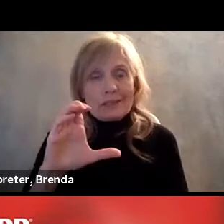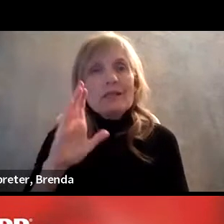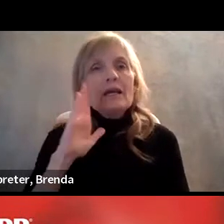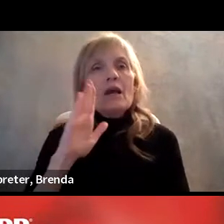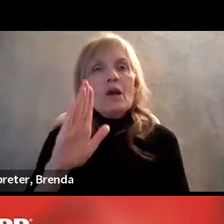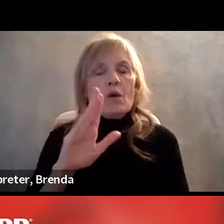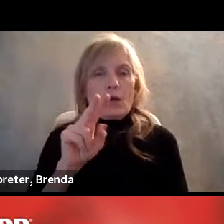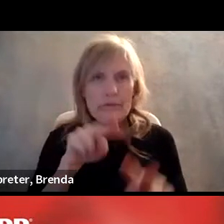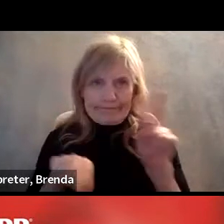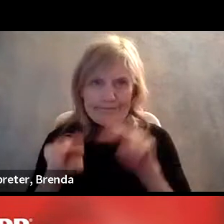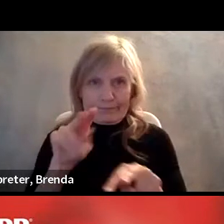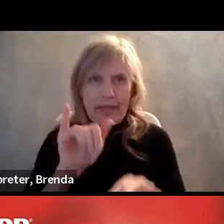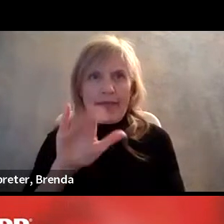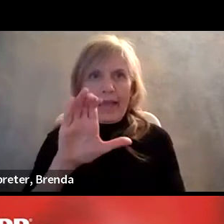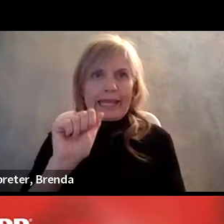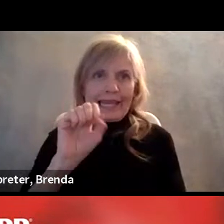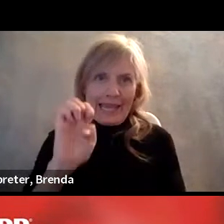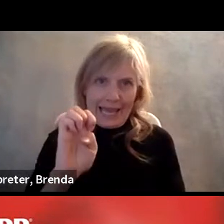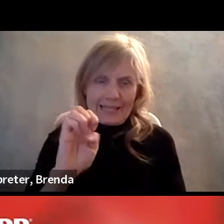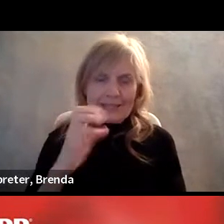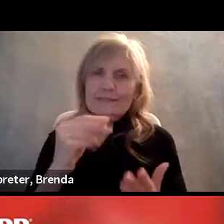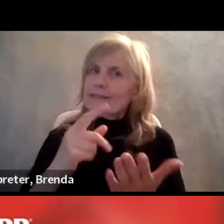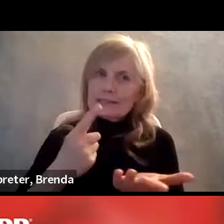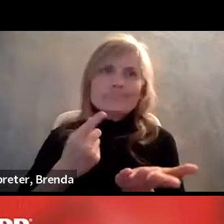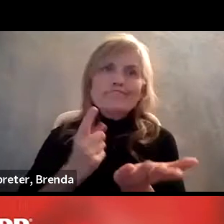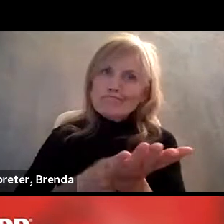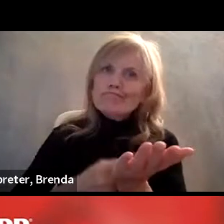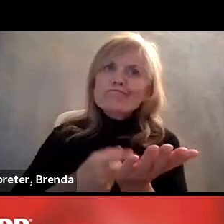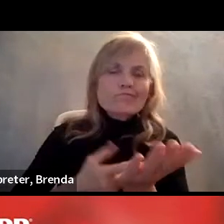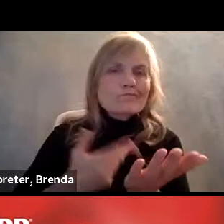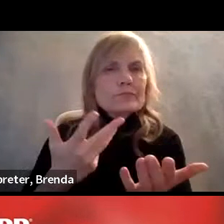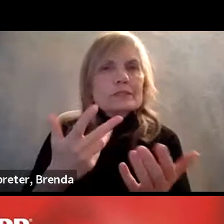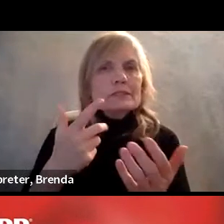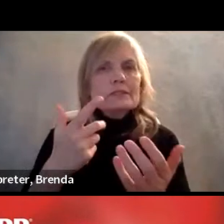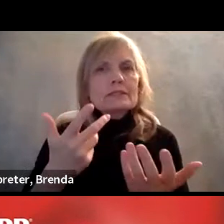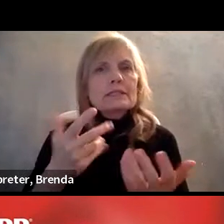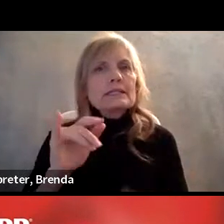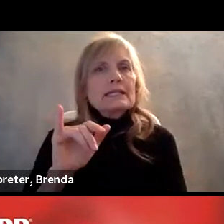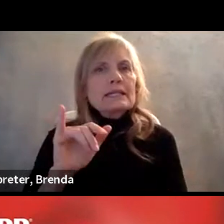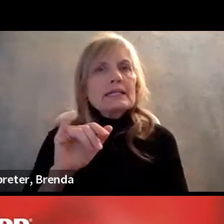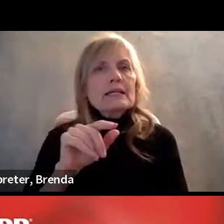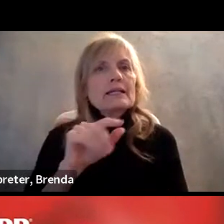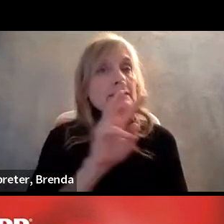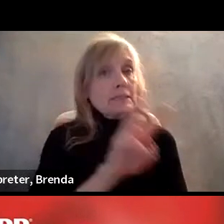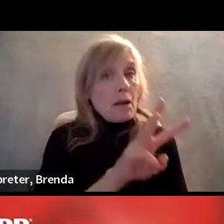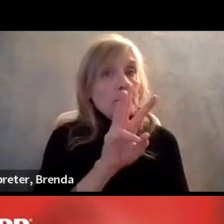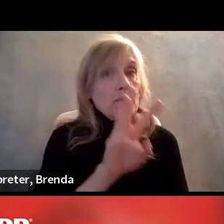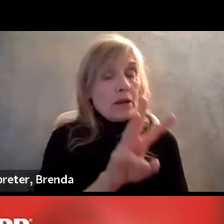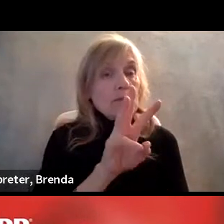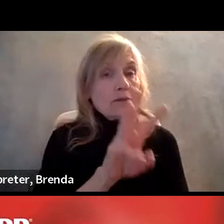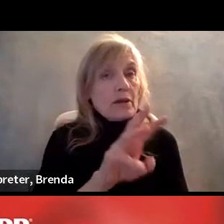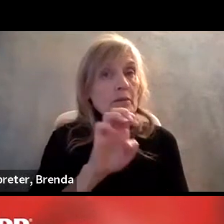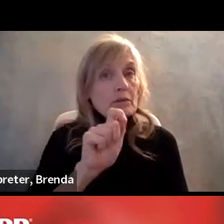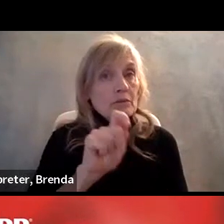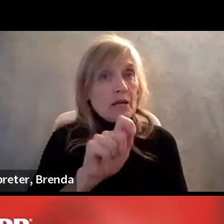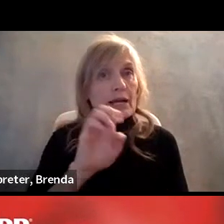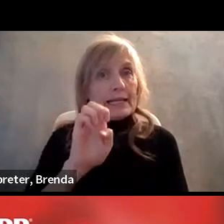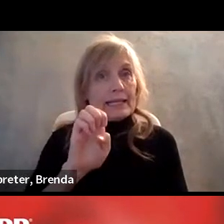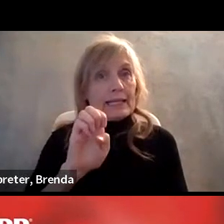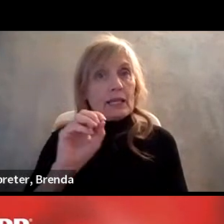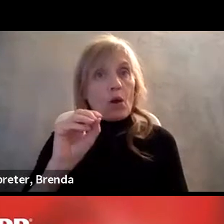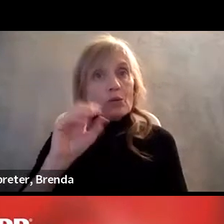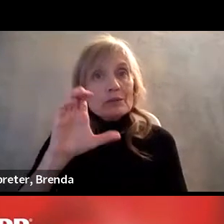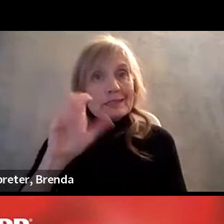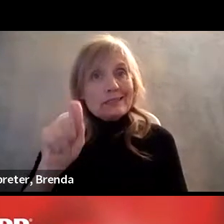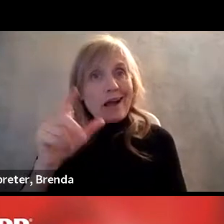that seriously. And you can reach out to us on, you know, the, the contact information is at www.eoc.gov. had to say